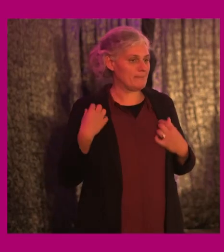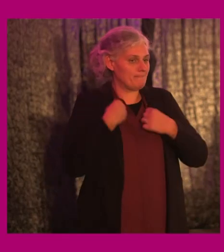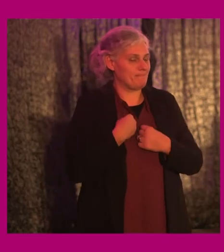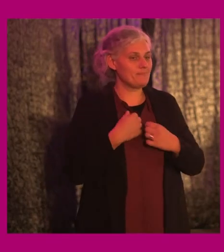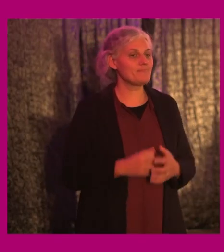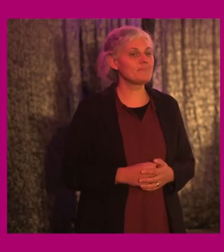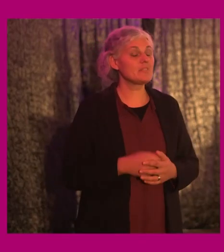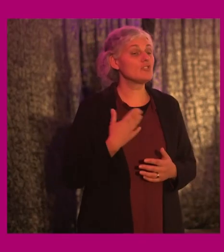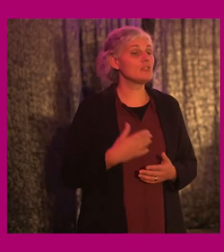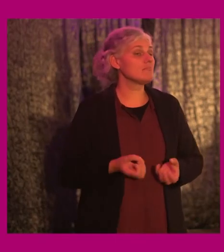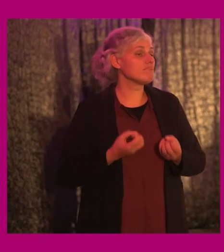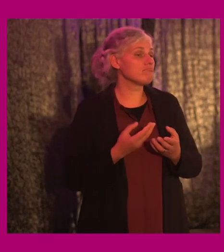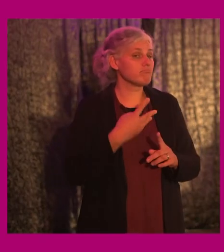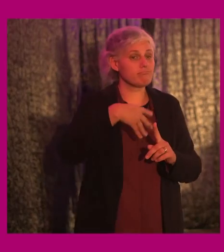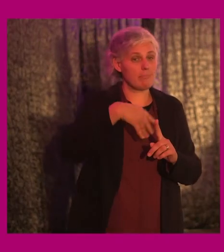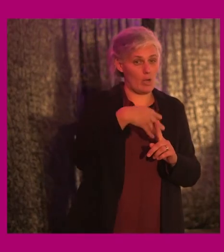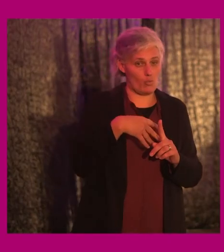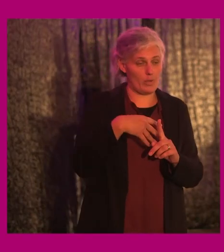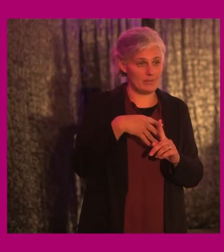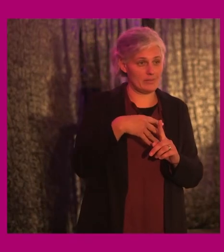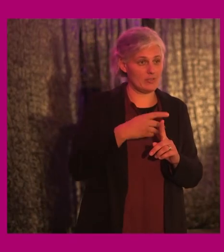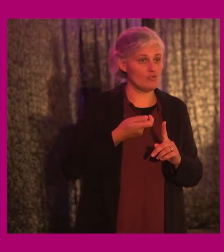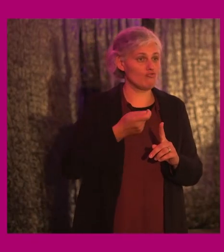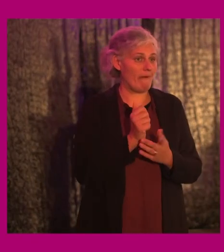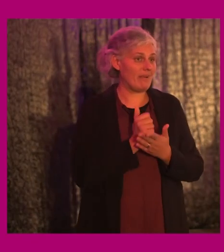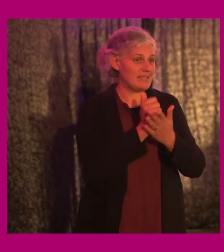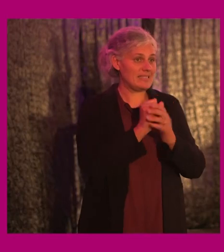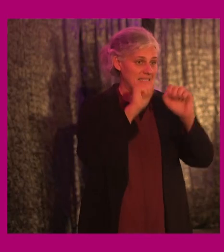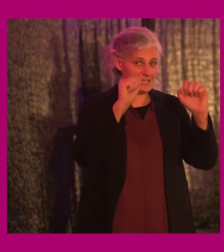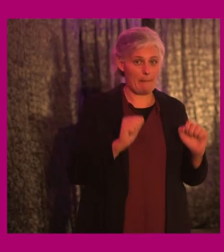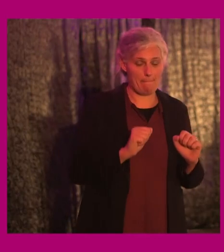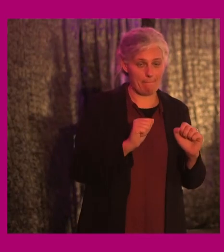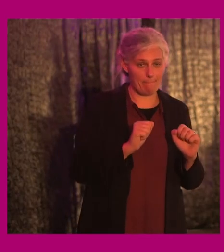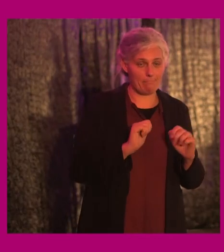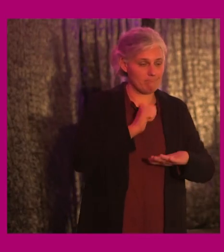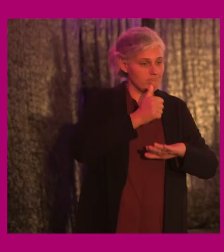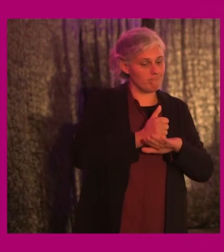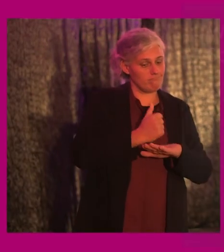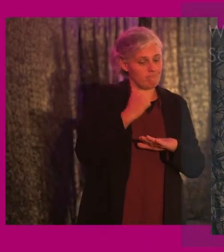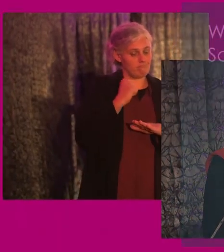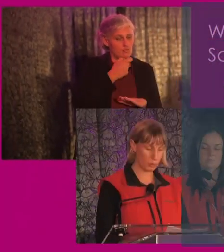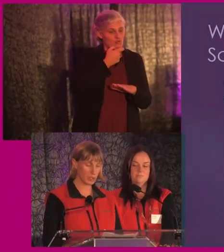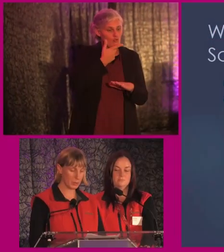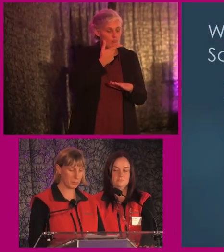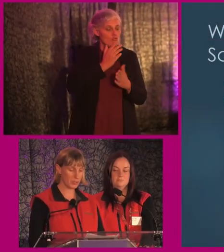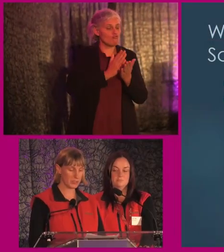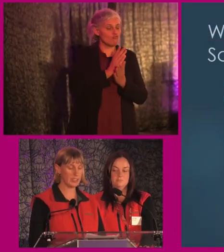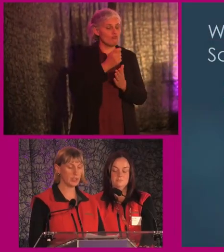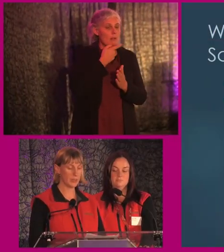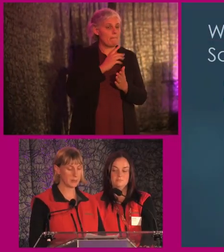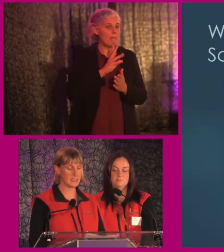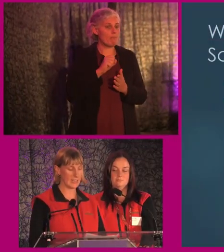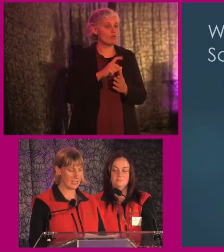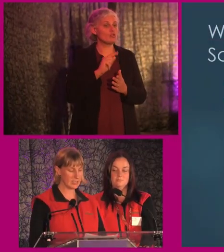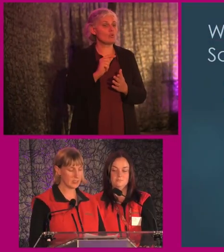So I'm just going to give a little bit of background to the travel assistance scheme. It was set up in Dublin and through Dublin Bus in